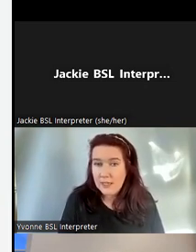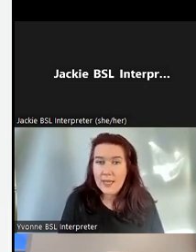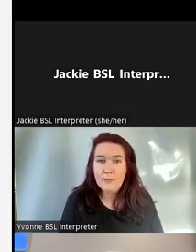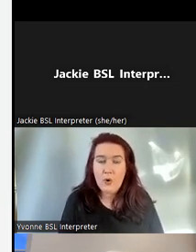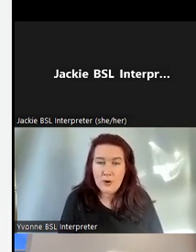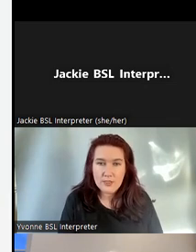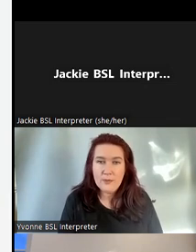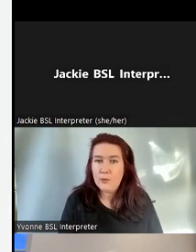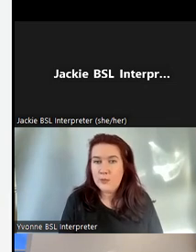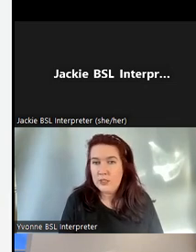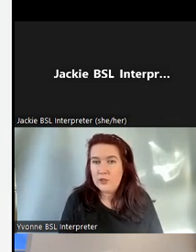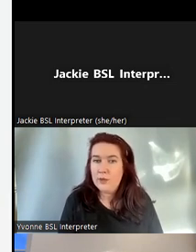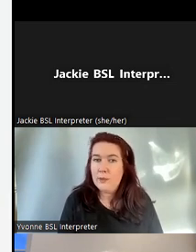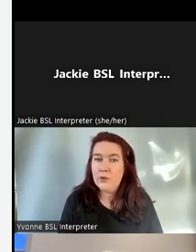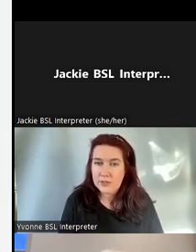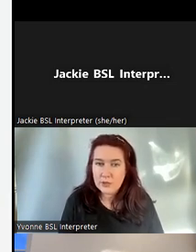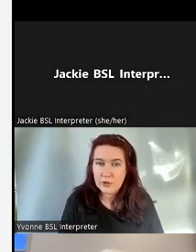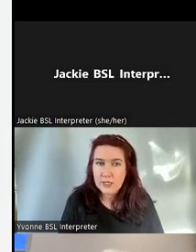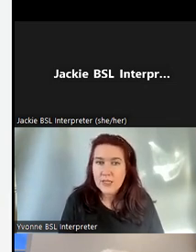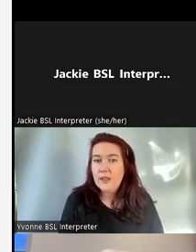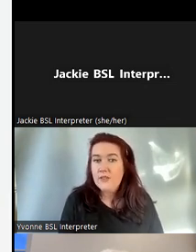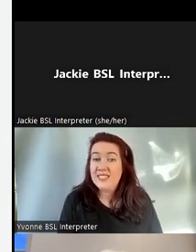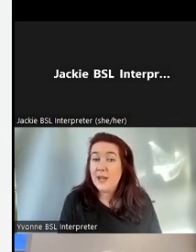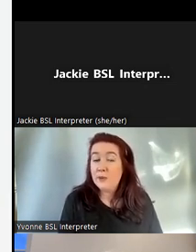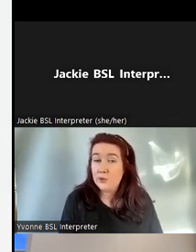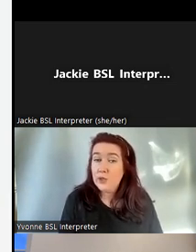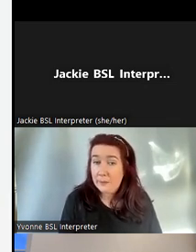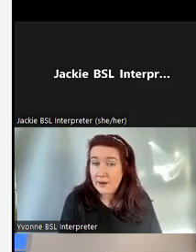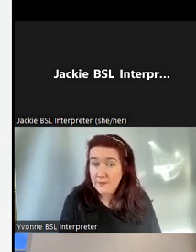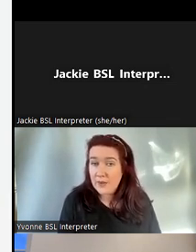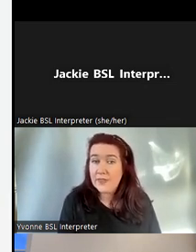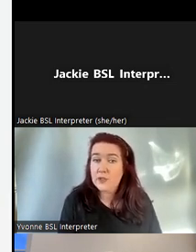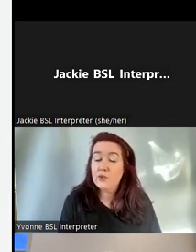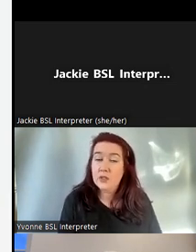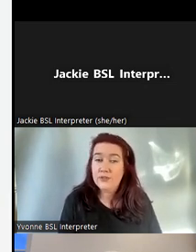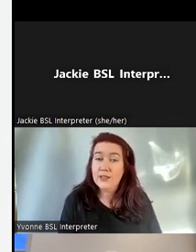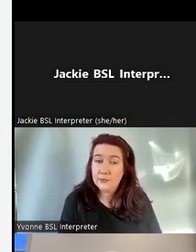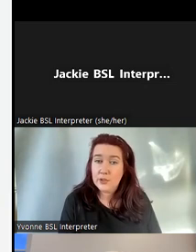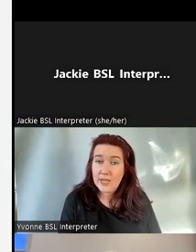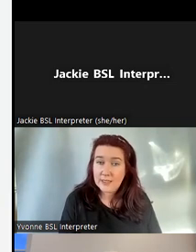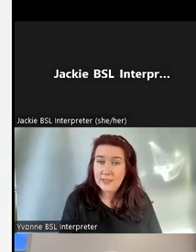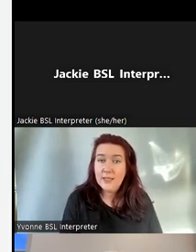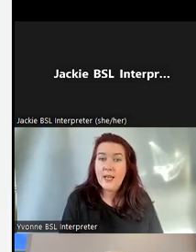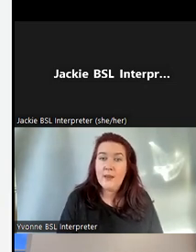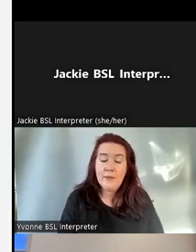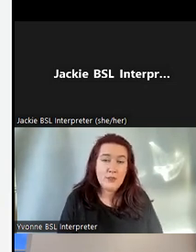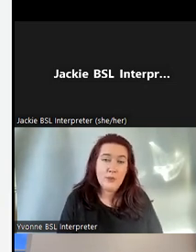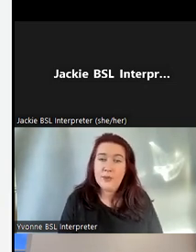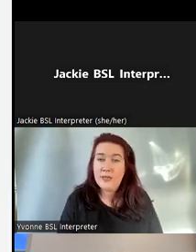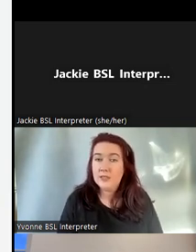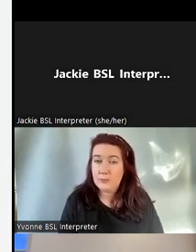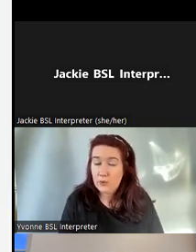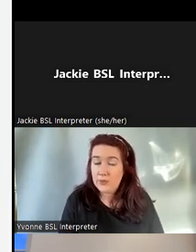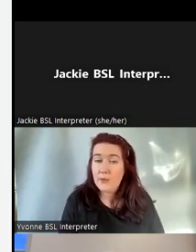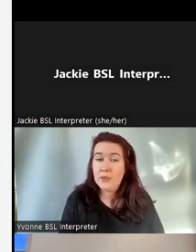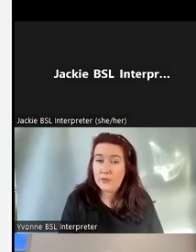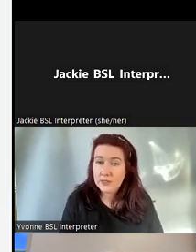lot about and or something that we would need to do a bit more research on for example Solar Bear had their solar flares project and so we